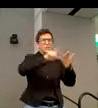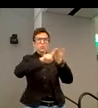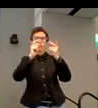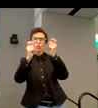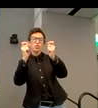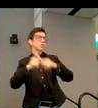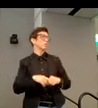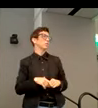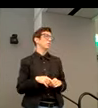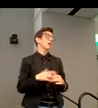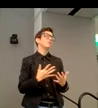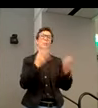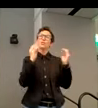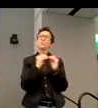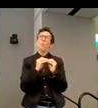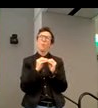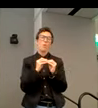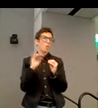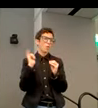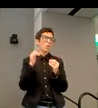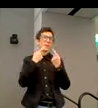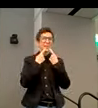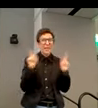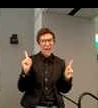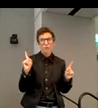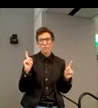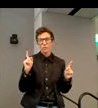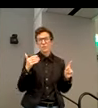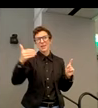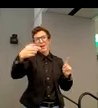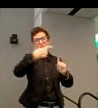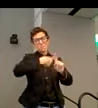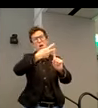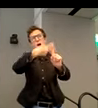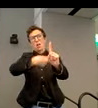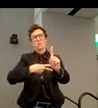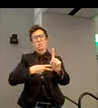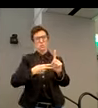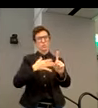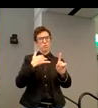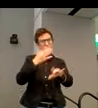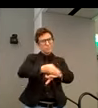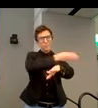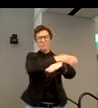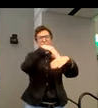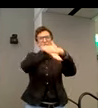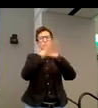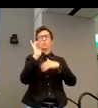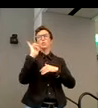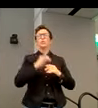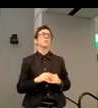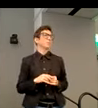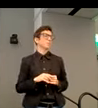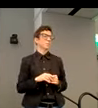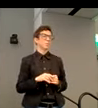And we have so much more that we are going to be announcing over the next few months towards that as well. So it really